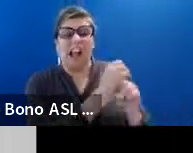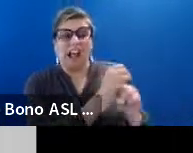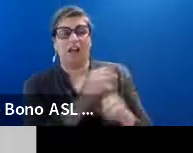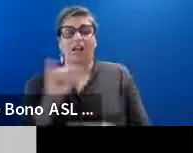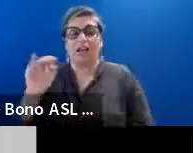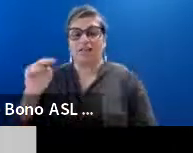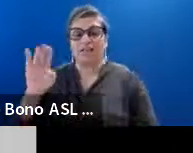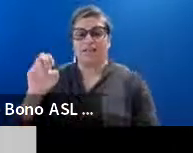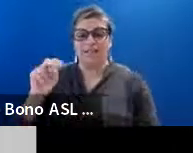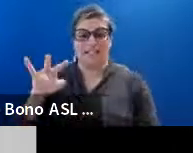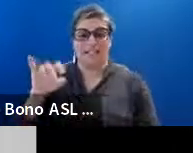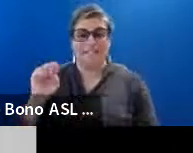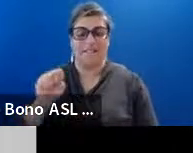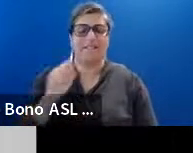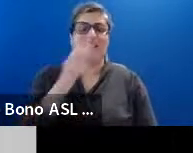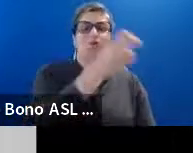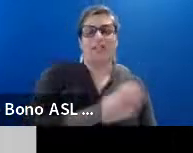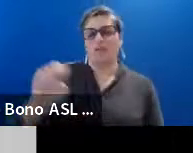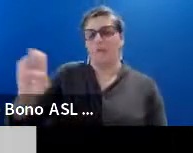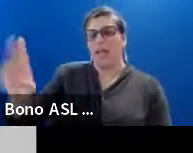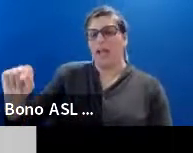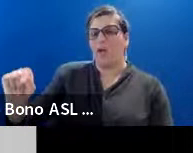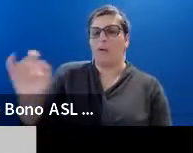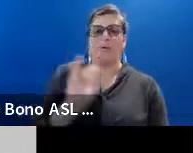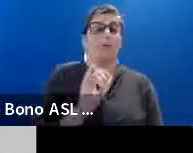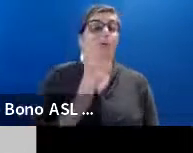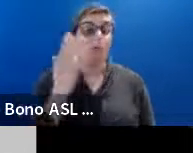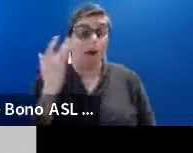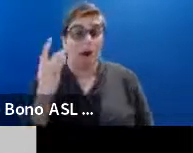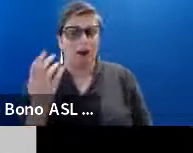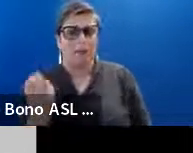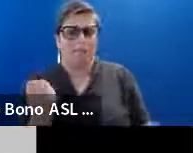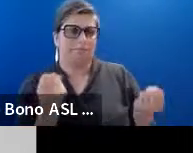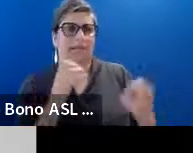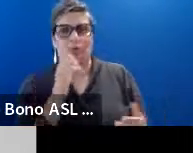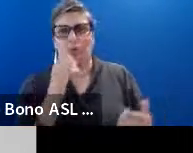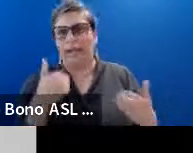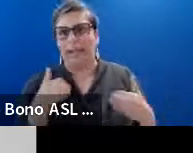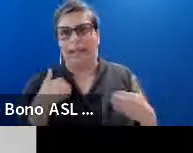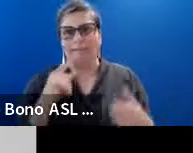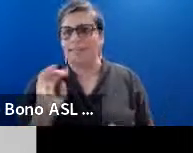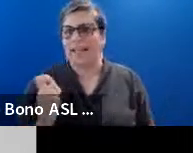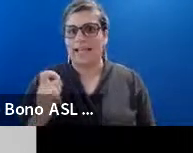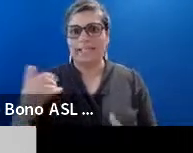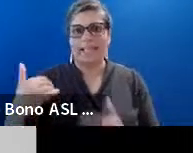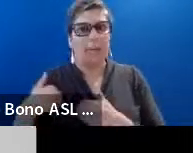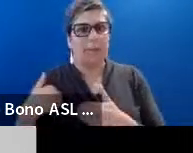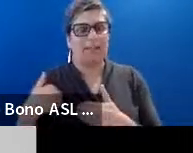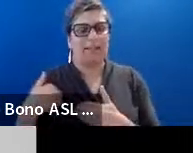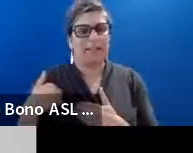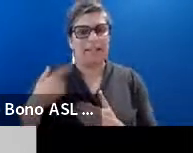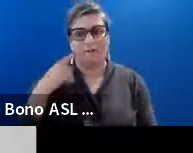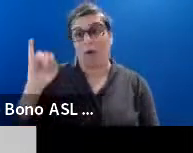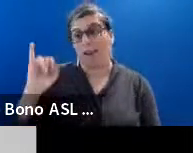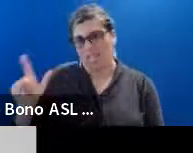They transfer amount. Uh. Because like Chris said. Many don't have a tax liability in Illinois. Um.